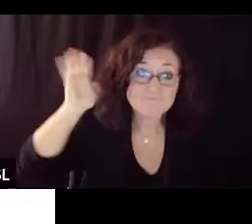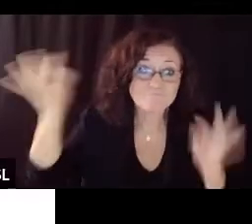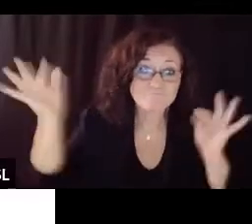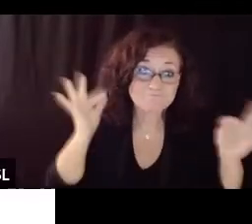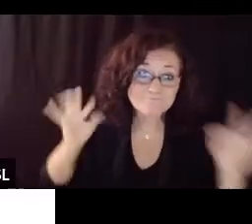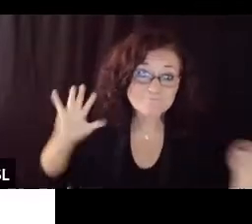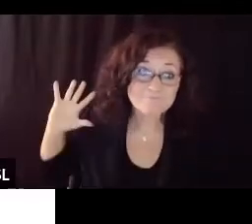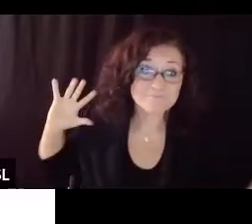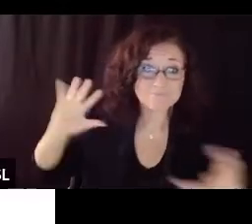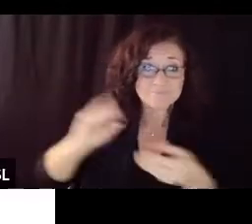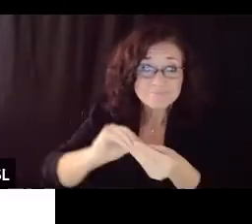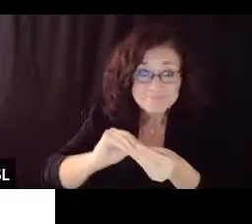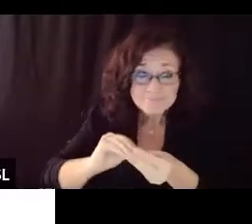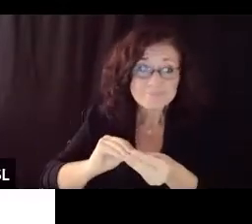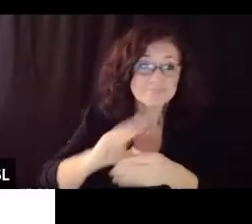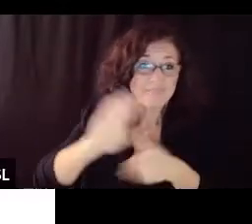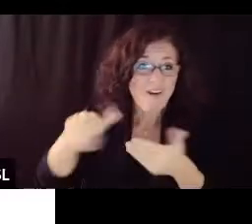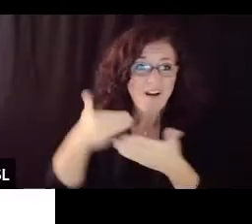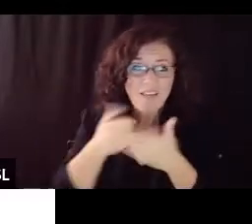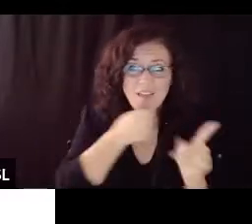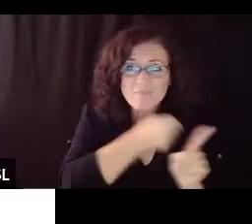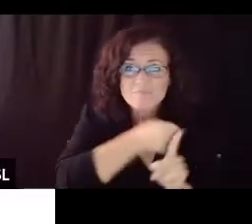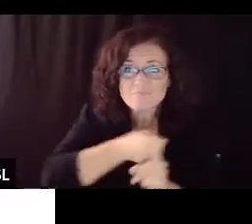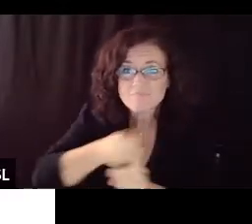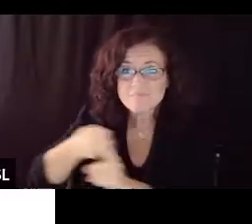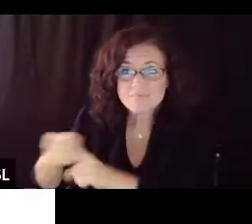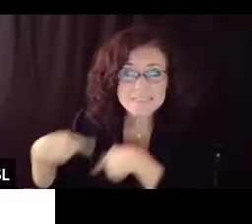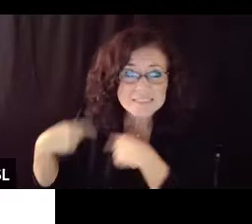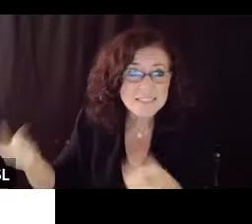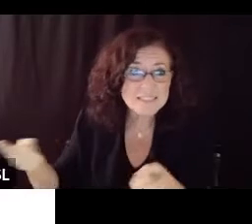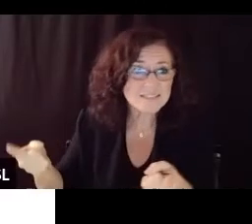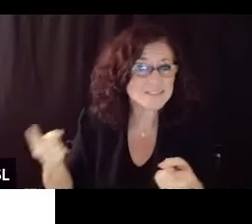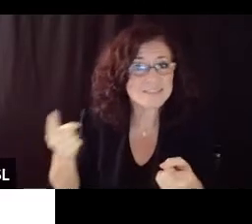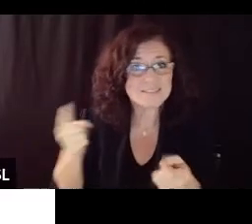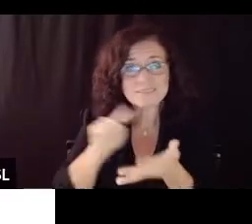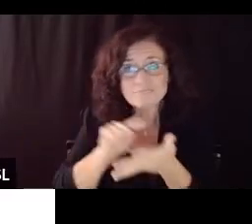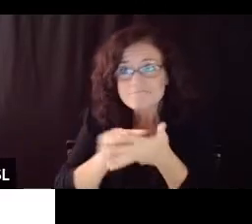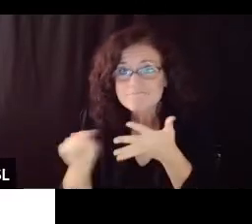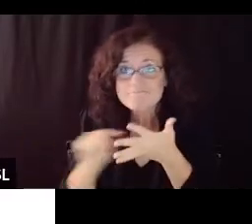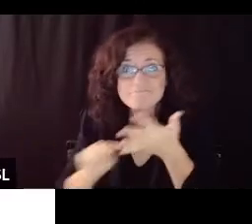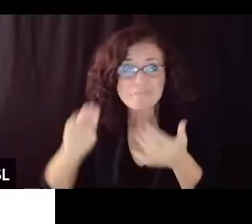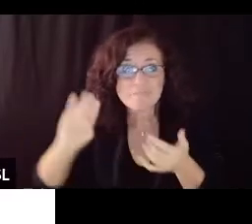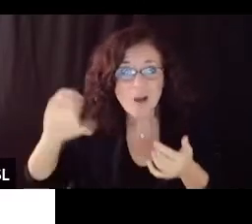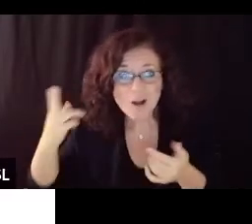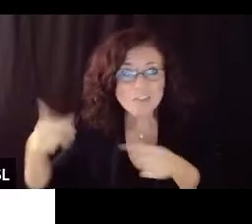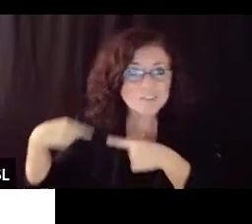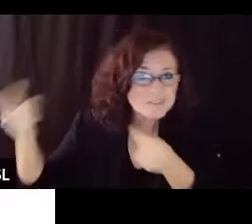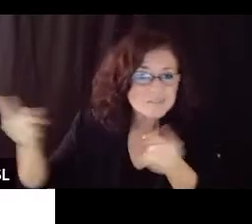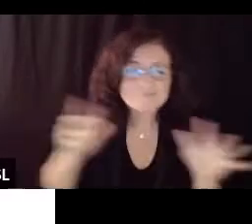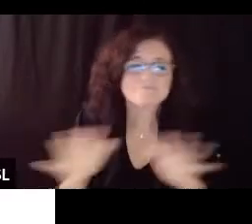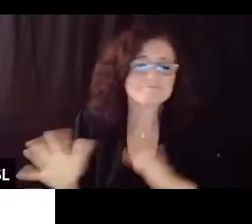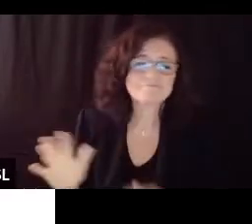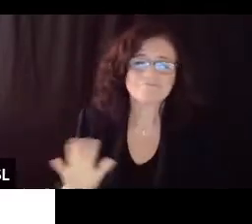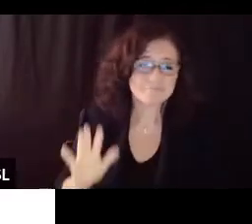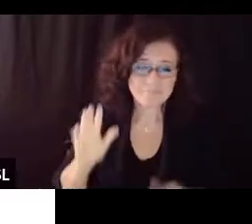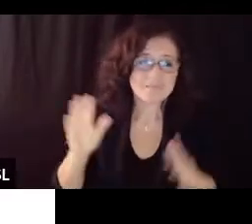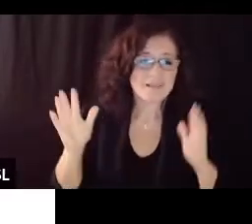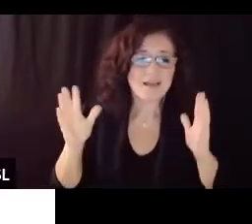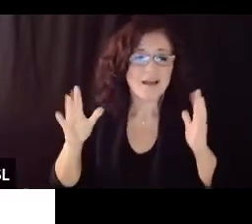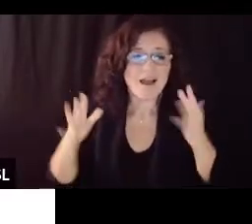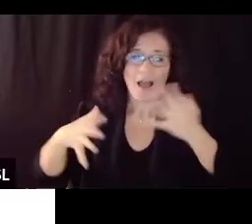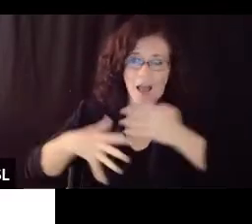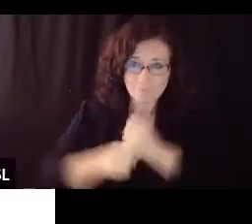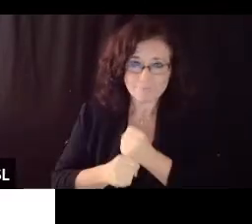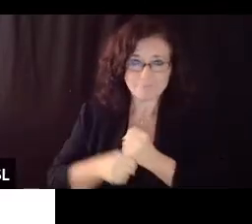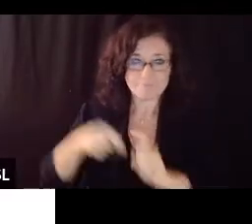of the of the epidemiology and um take you week by week through this last um six or eight weeks um but suffice to say um